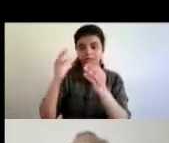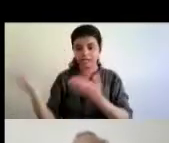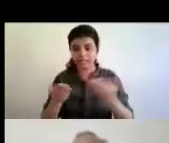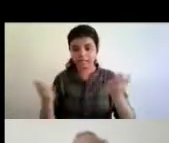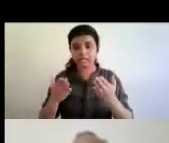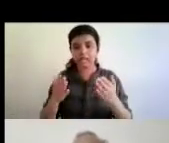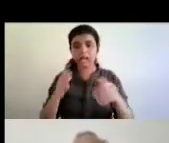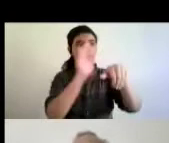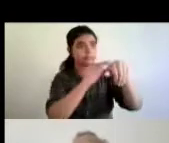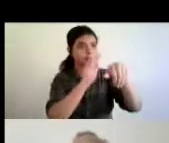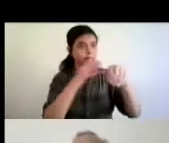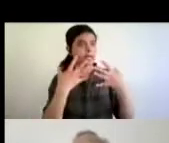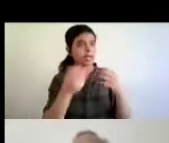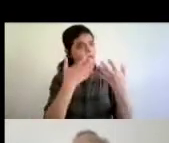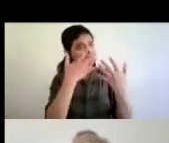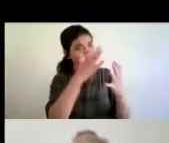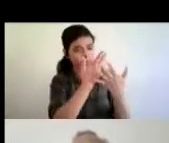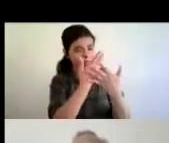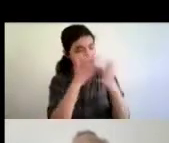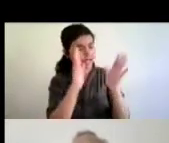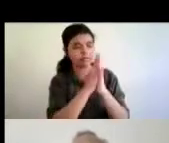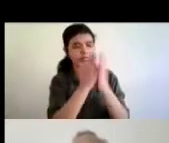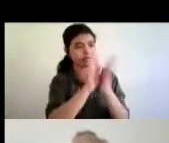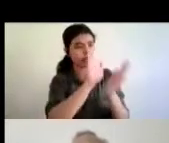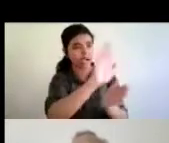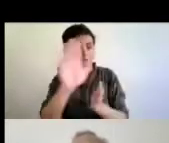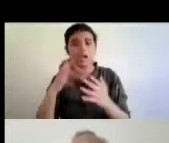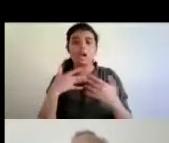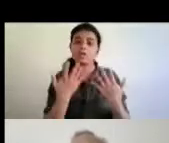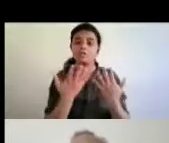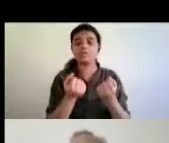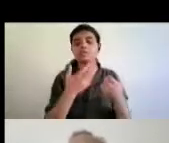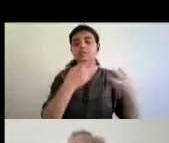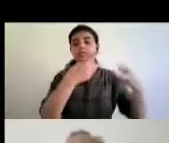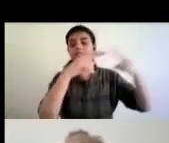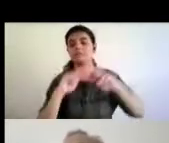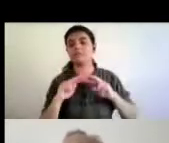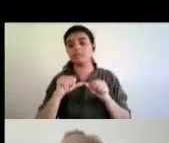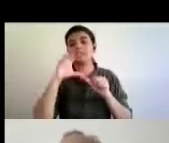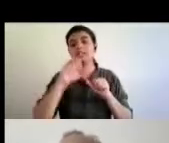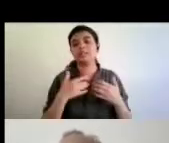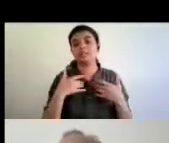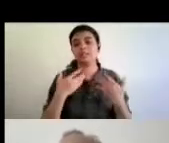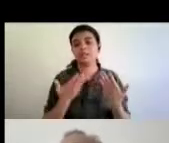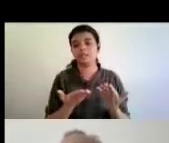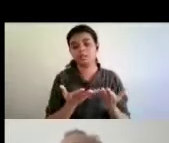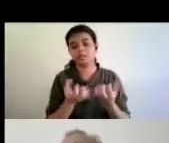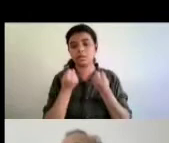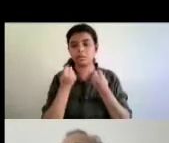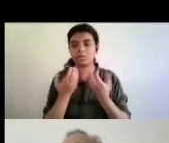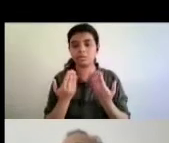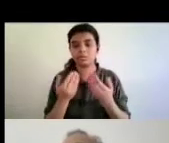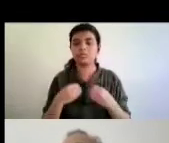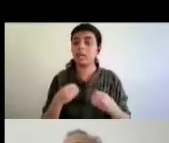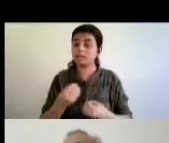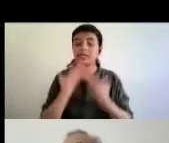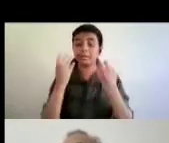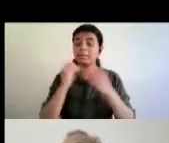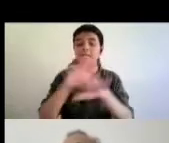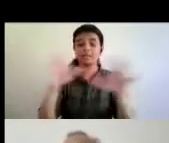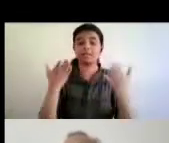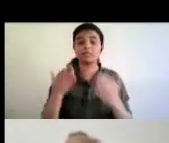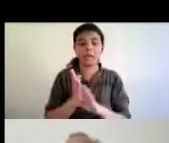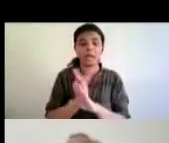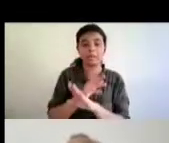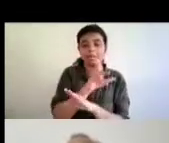books that is available on that catalogue uh there it is in various things and i'm happy to announce that just last